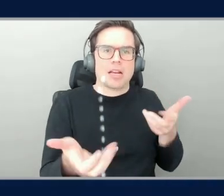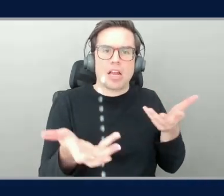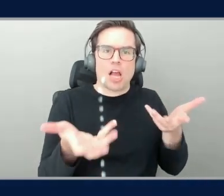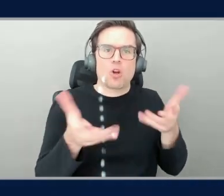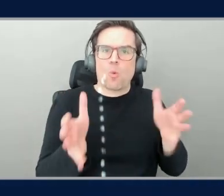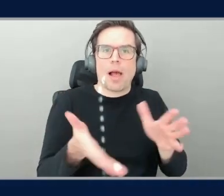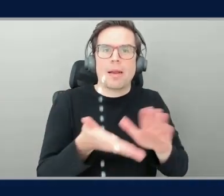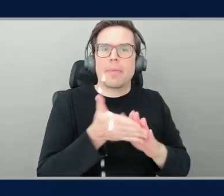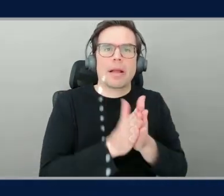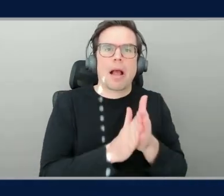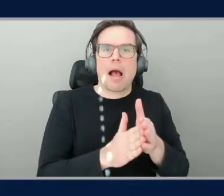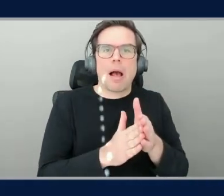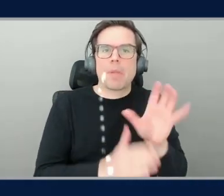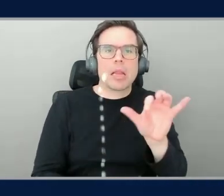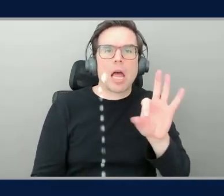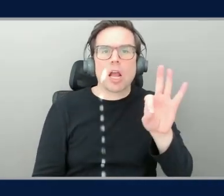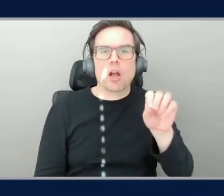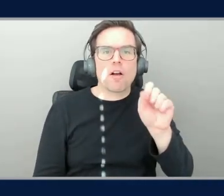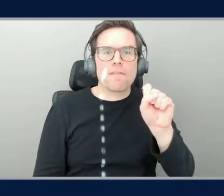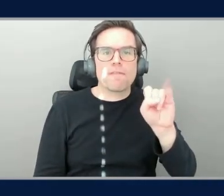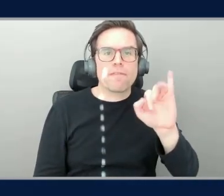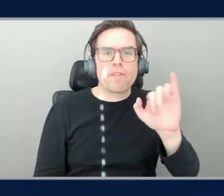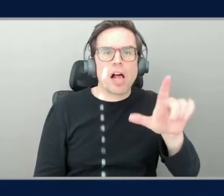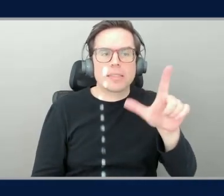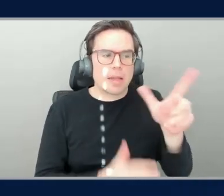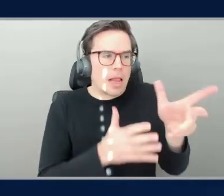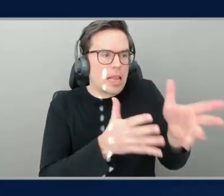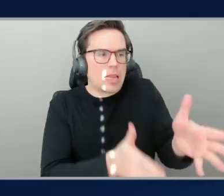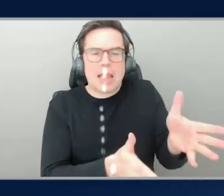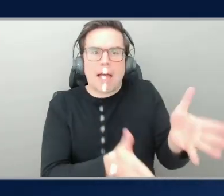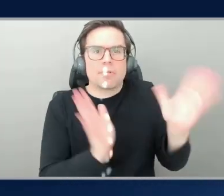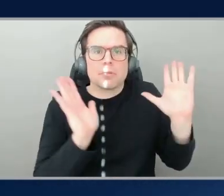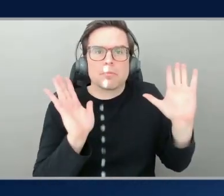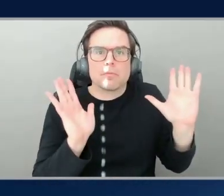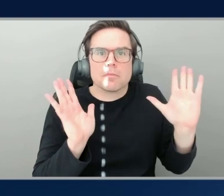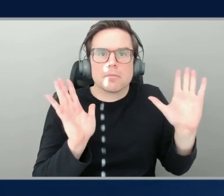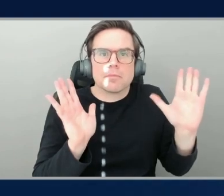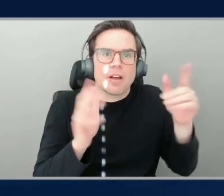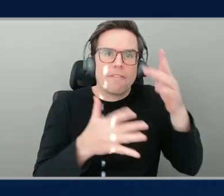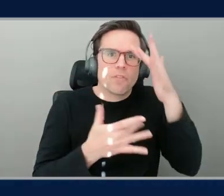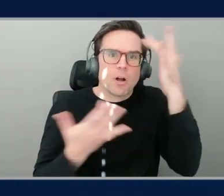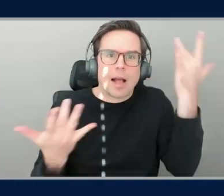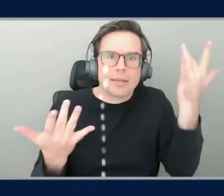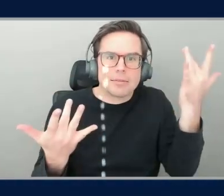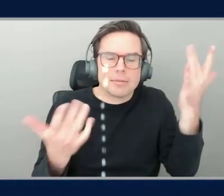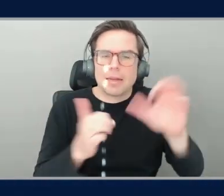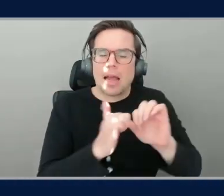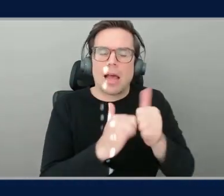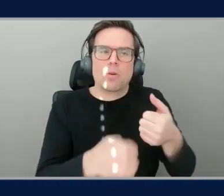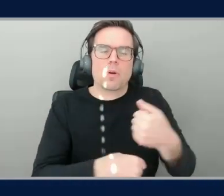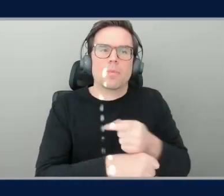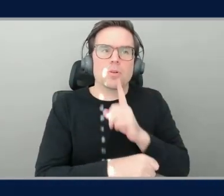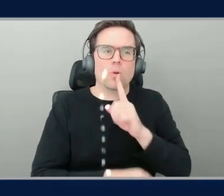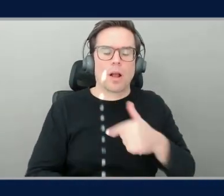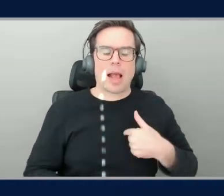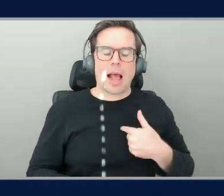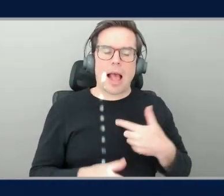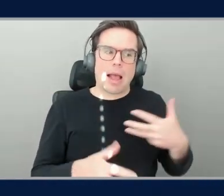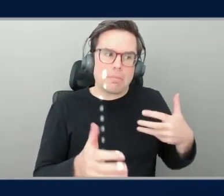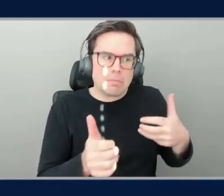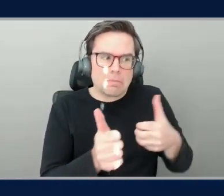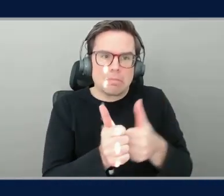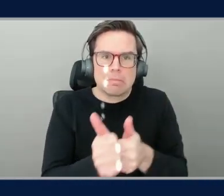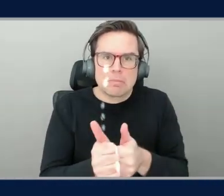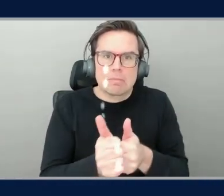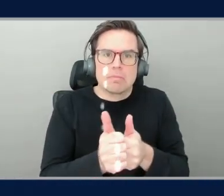kind of left behind by history. How do I actually make sure that I'm staying current, that I'm actually tracking toward the future?